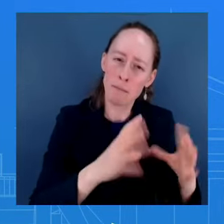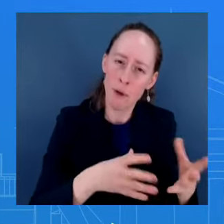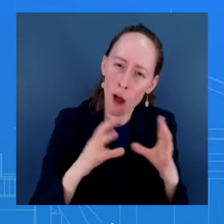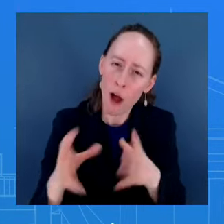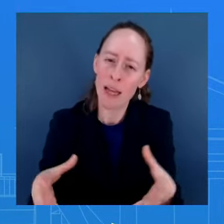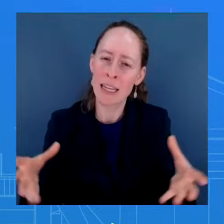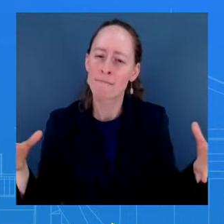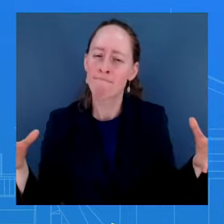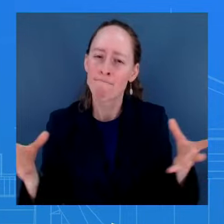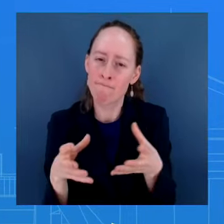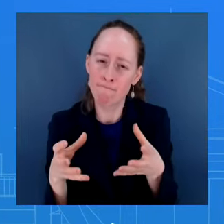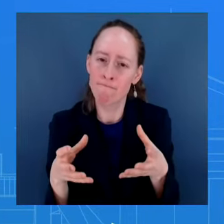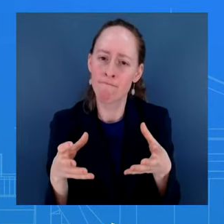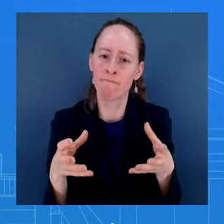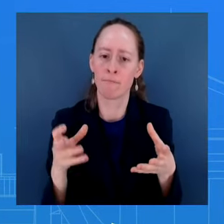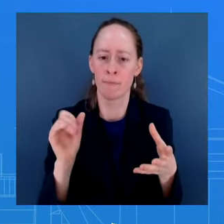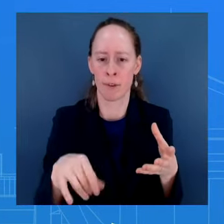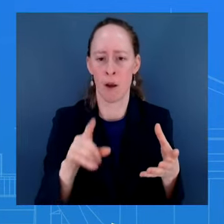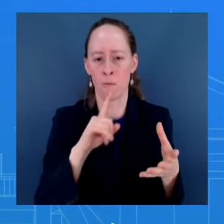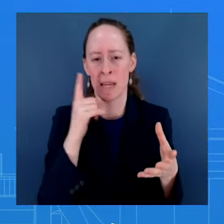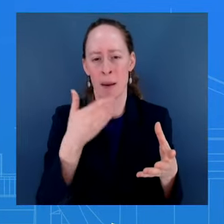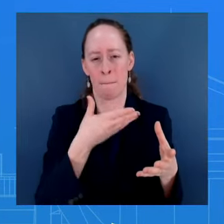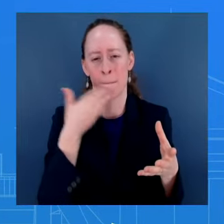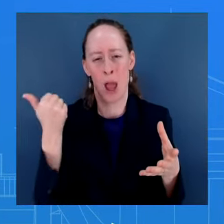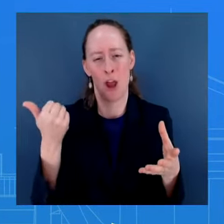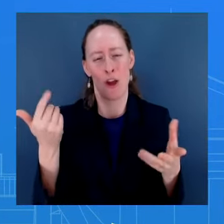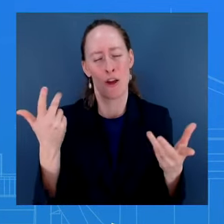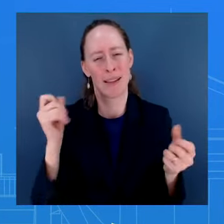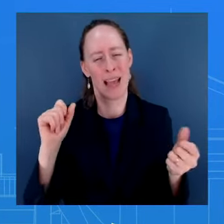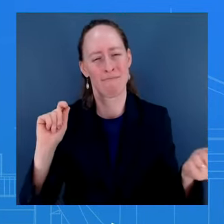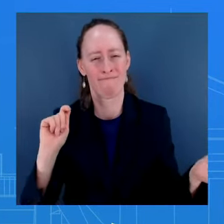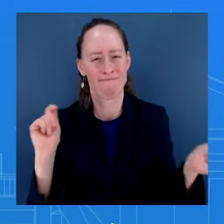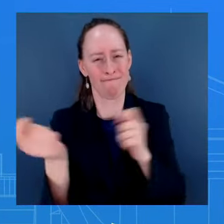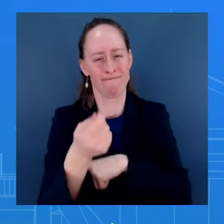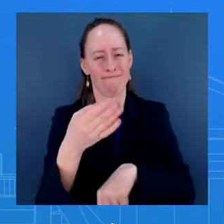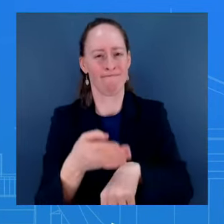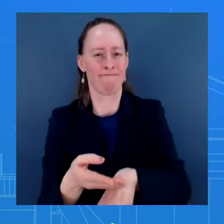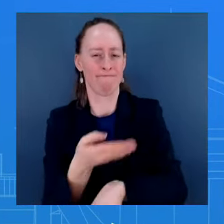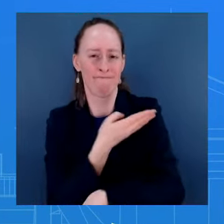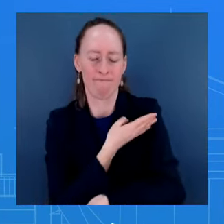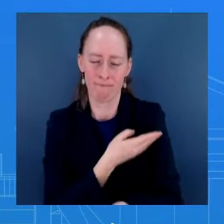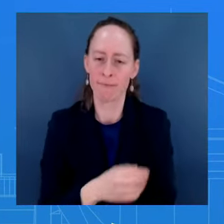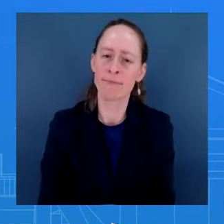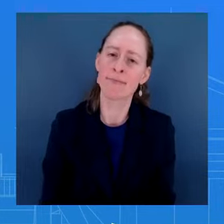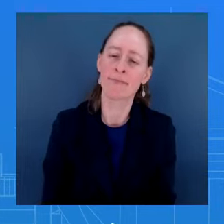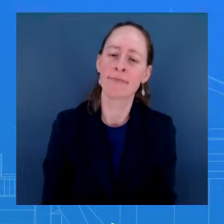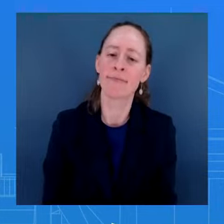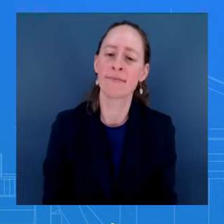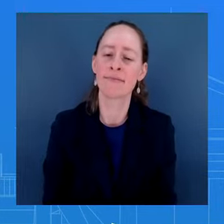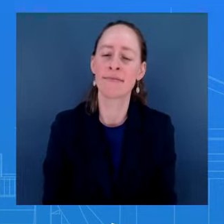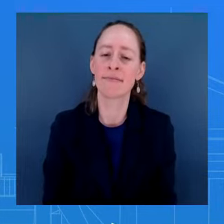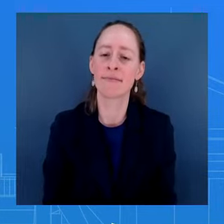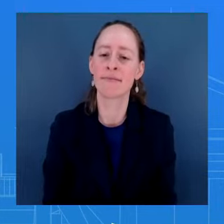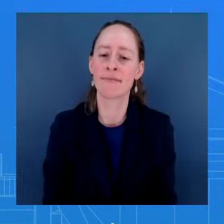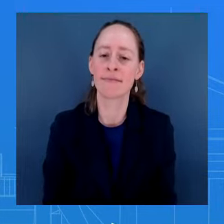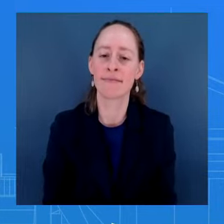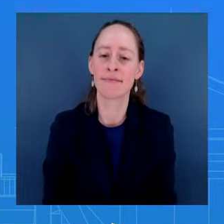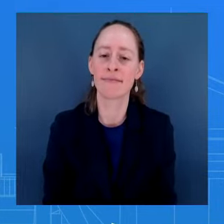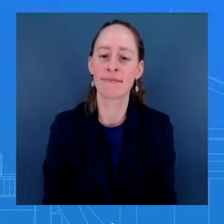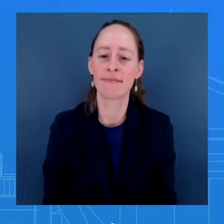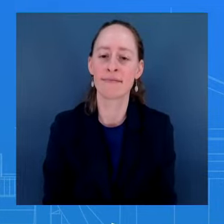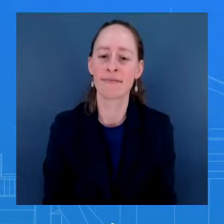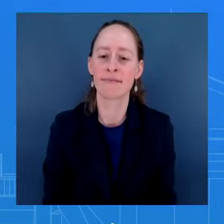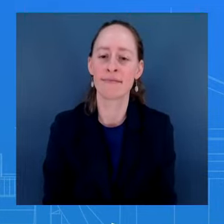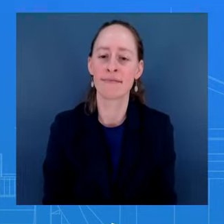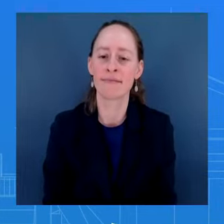As it relates to an executive action, we believe that's the best way to do that. No executive action would have